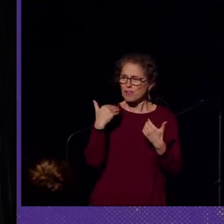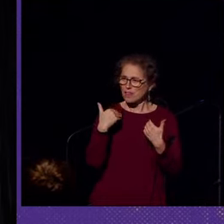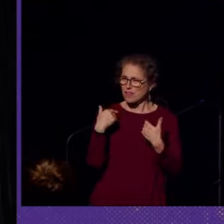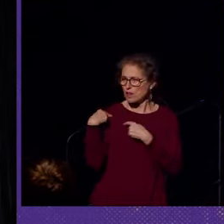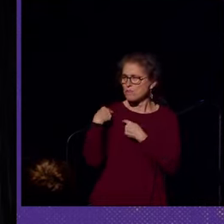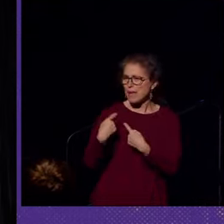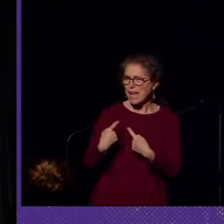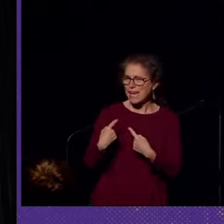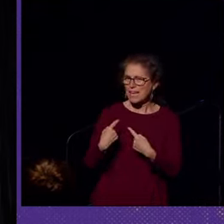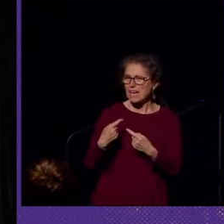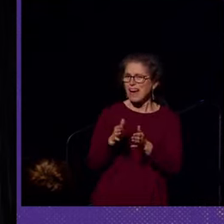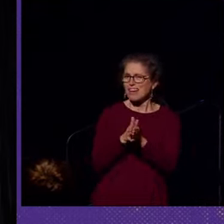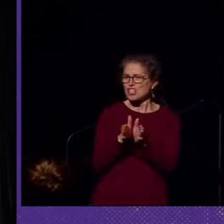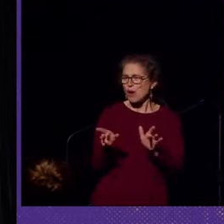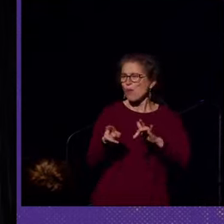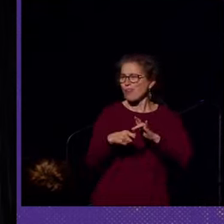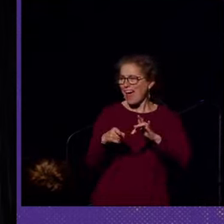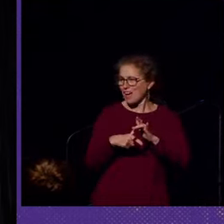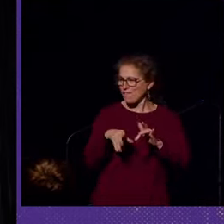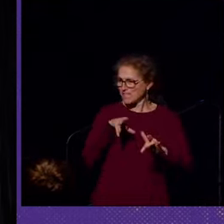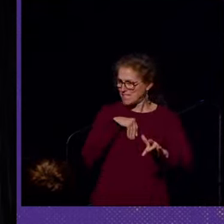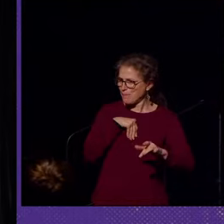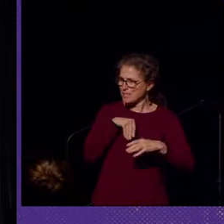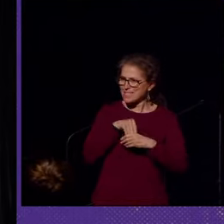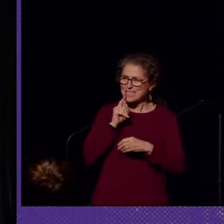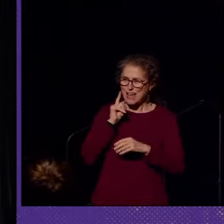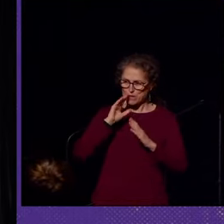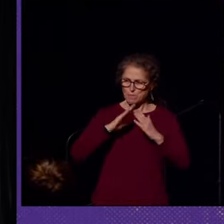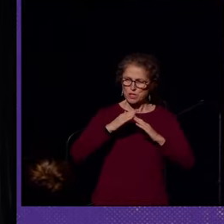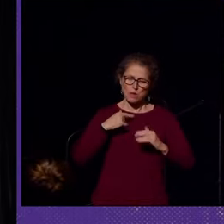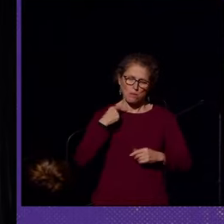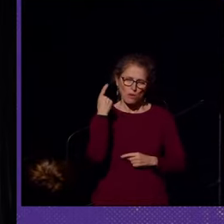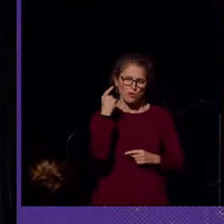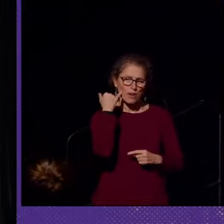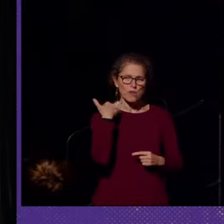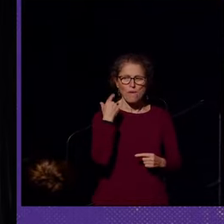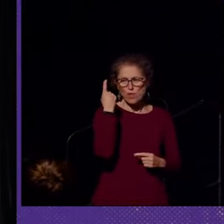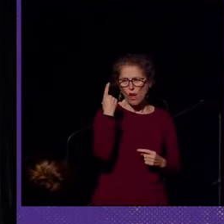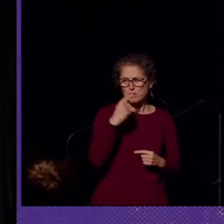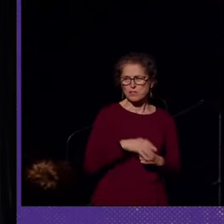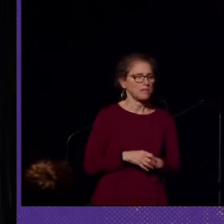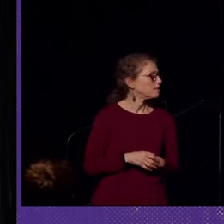a general lack of acceptance in the deaf community, so I was wondering if you had thoughts.